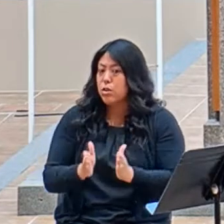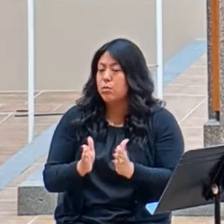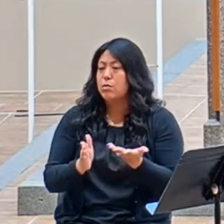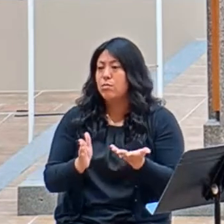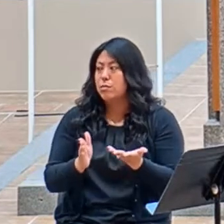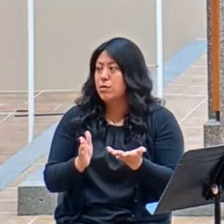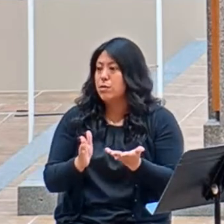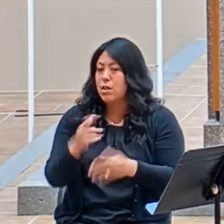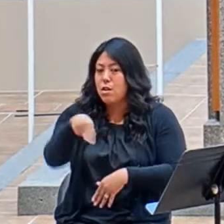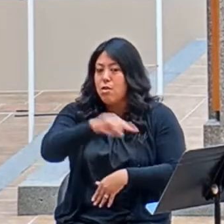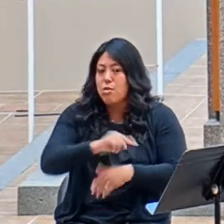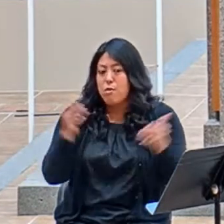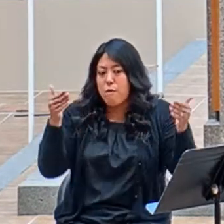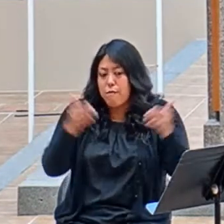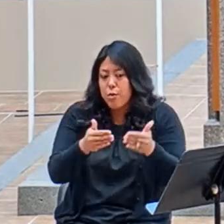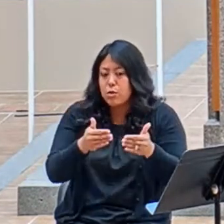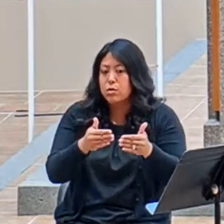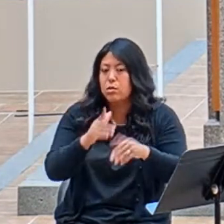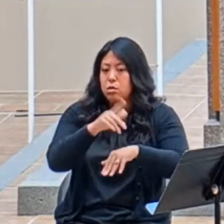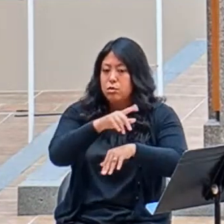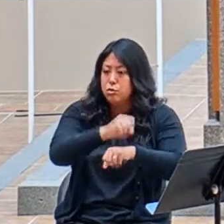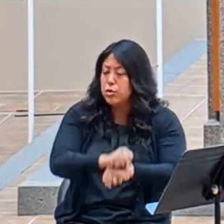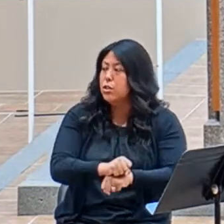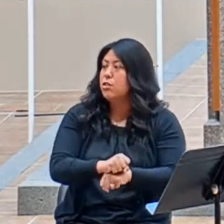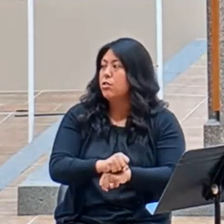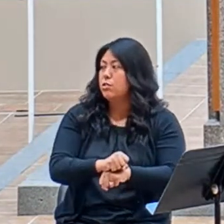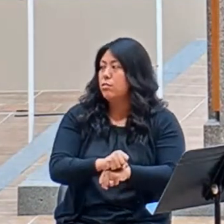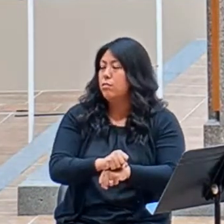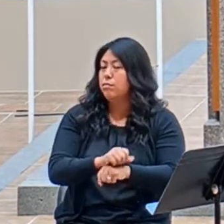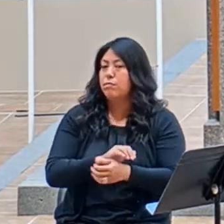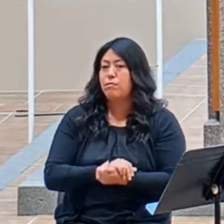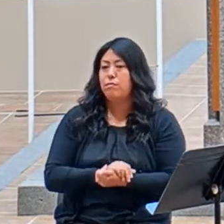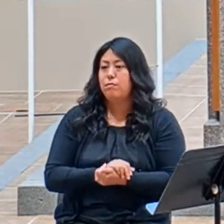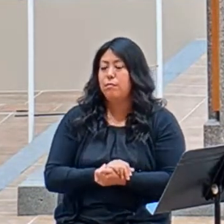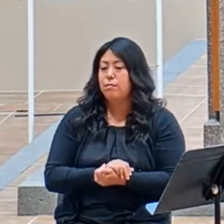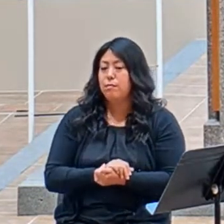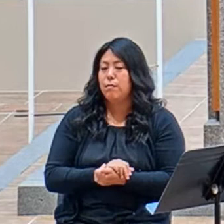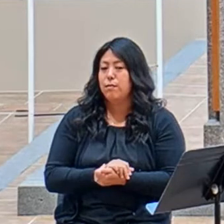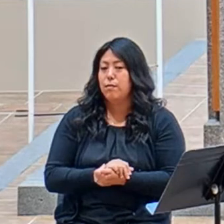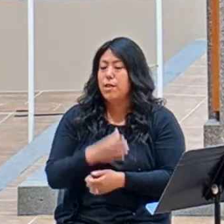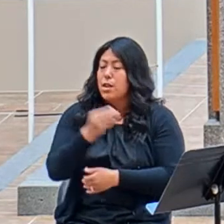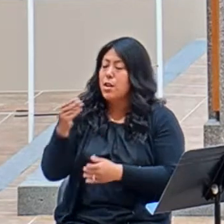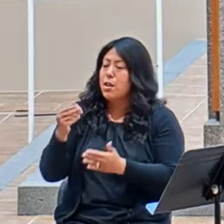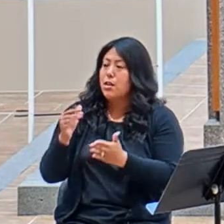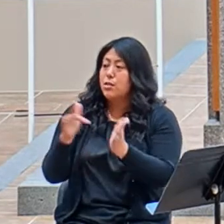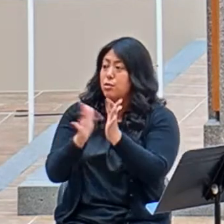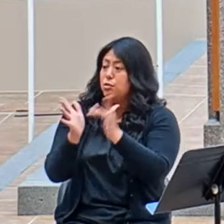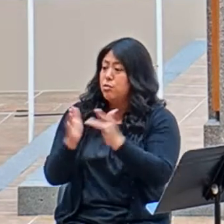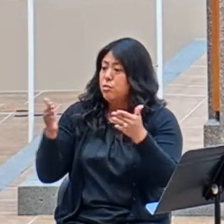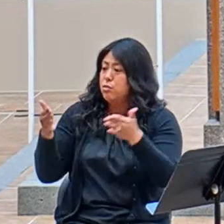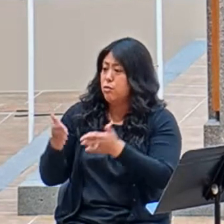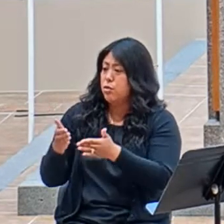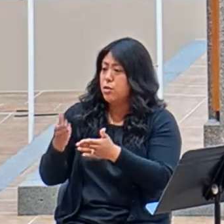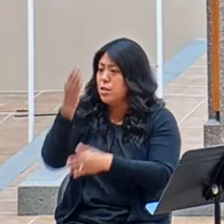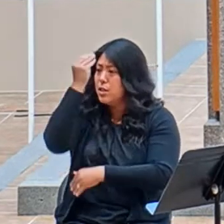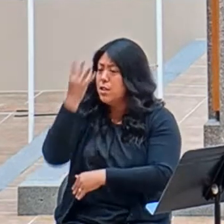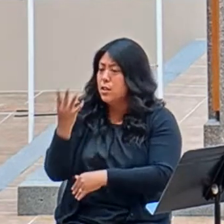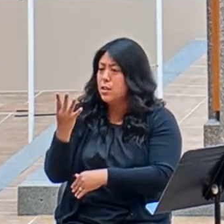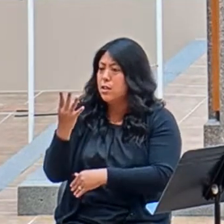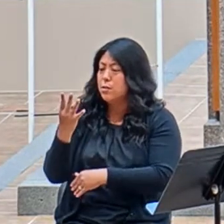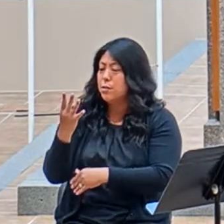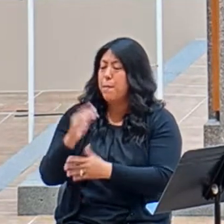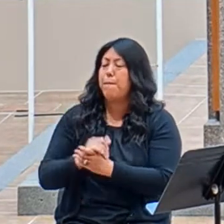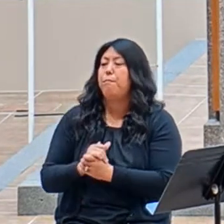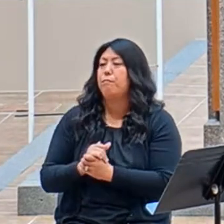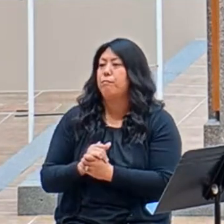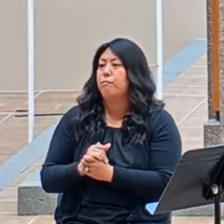they are focusing on the tradition of the elders. And he gets to the point in that discussion where he says to them, he quotes Isaiah, and he